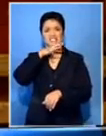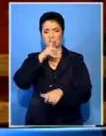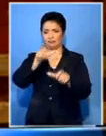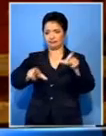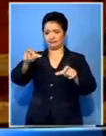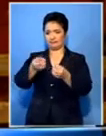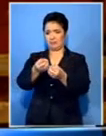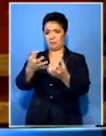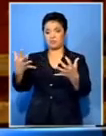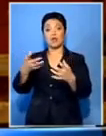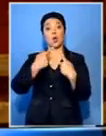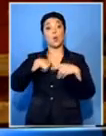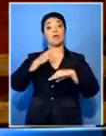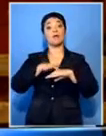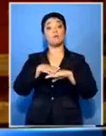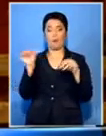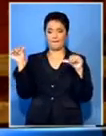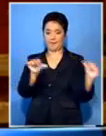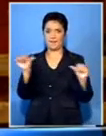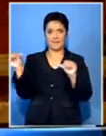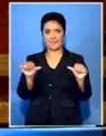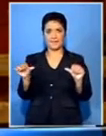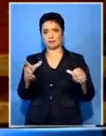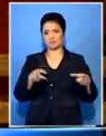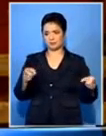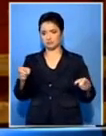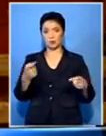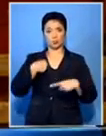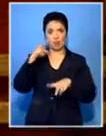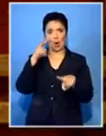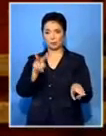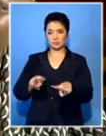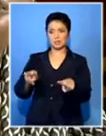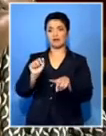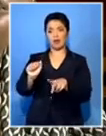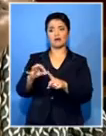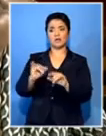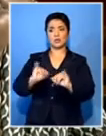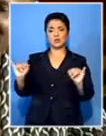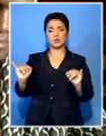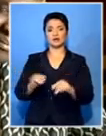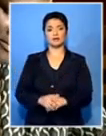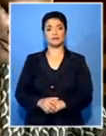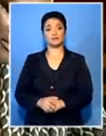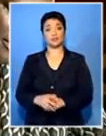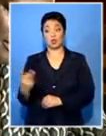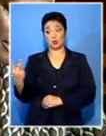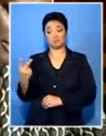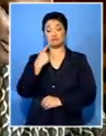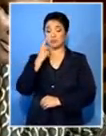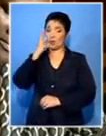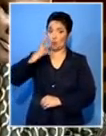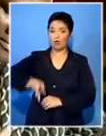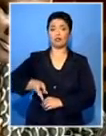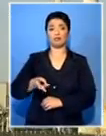Our deployment continues to respond to what, as we observe the situation. Mtetua and Piecha promise that they will